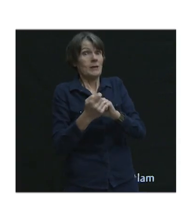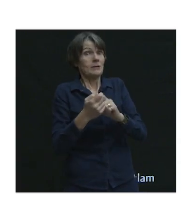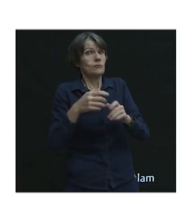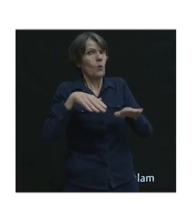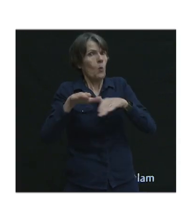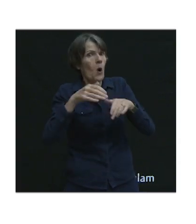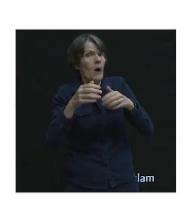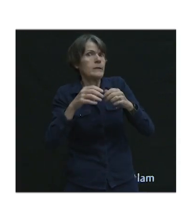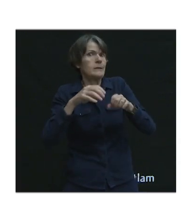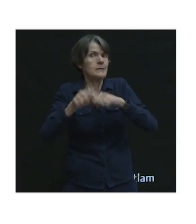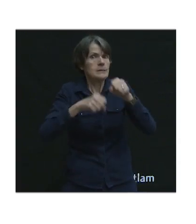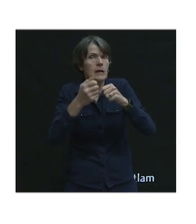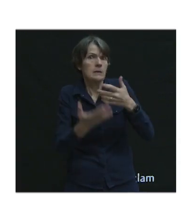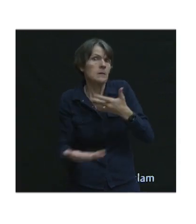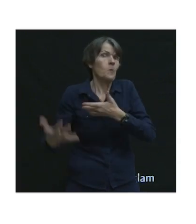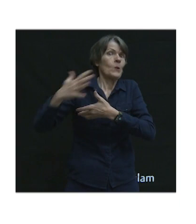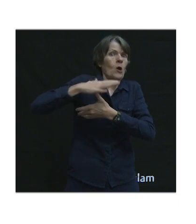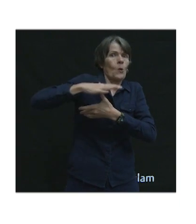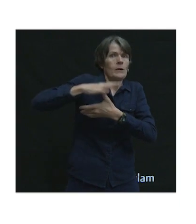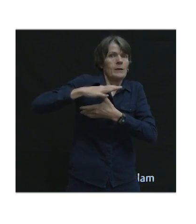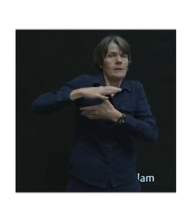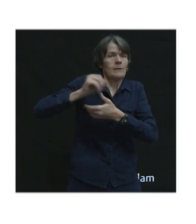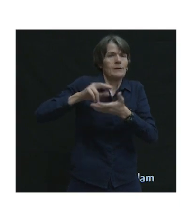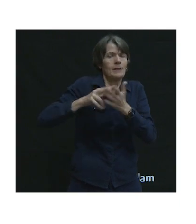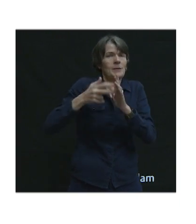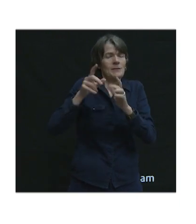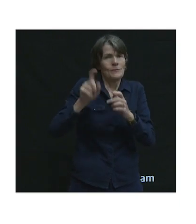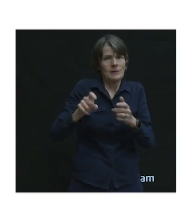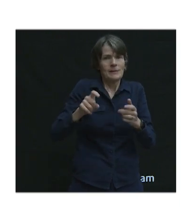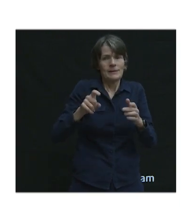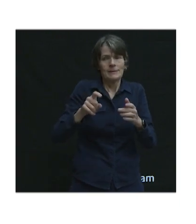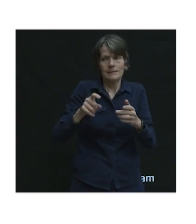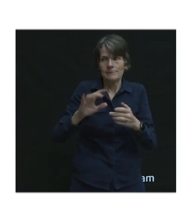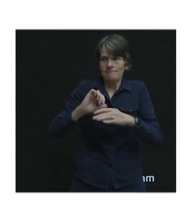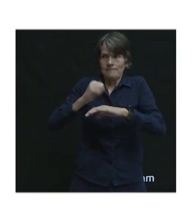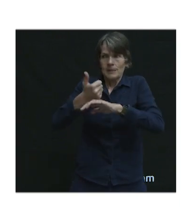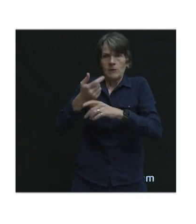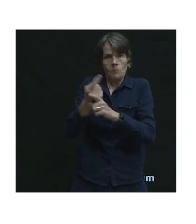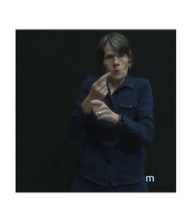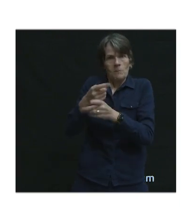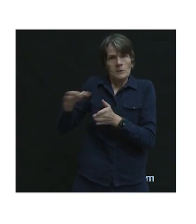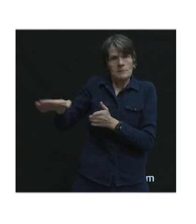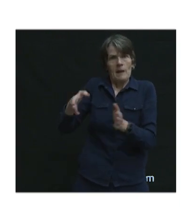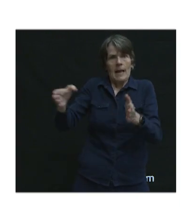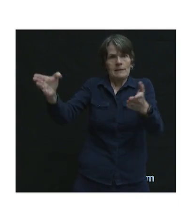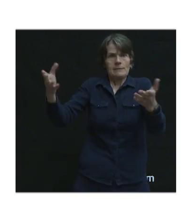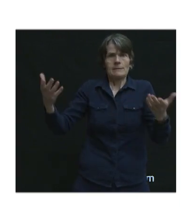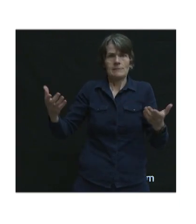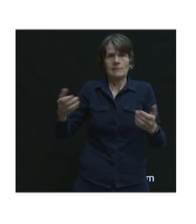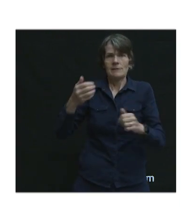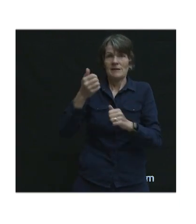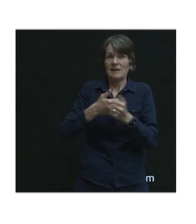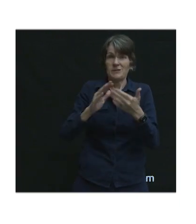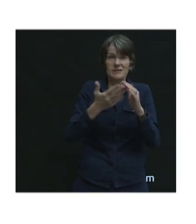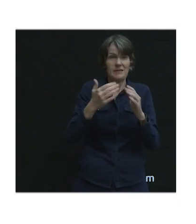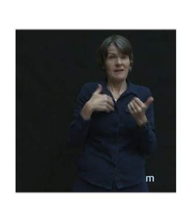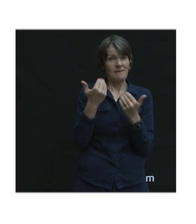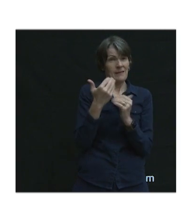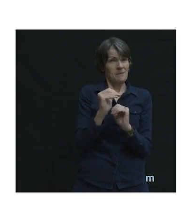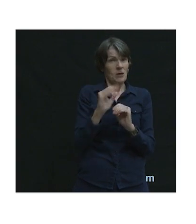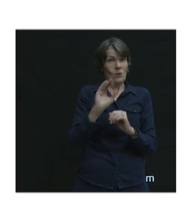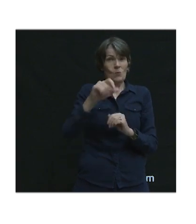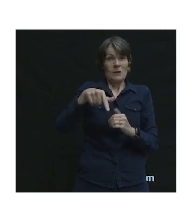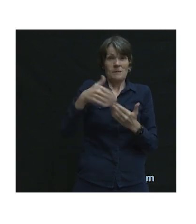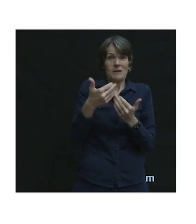so we have all that growth happening, well then that's where we need to be putting the space that we have on our roads. It's limited in every city and it's limited in Coquitlam,